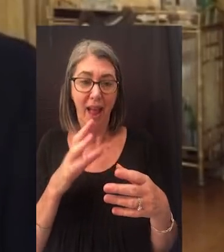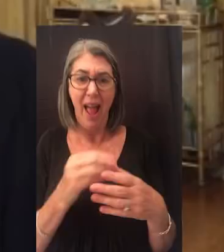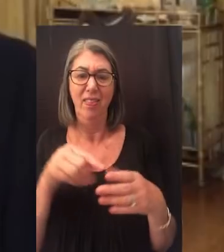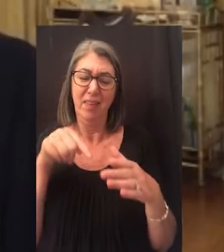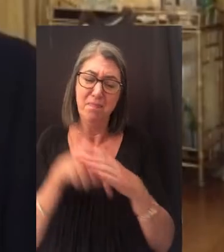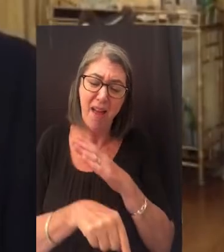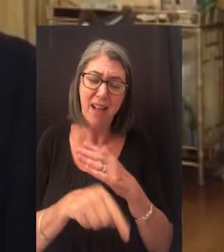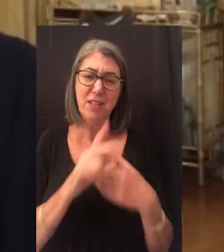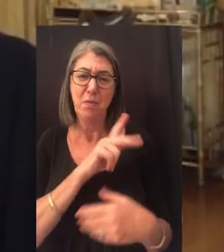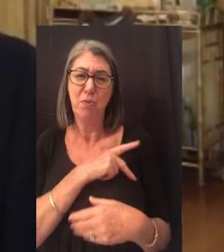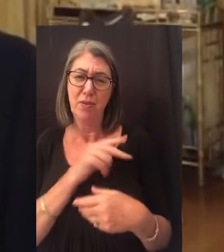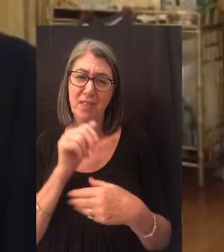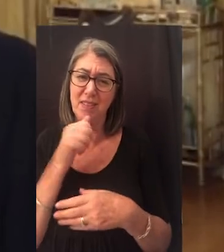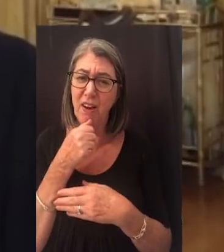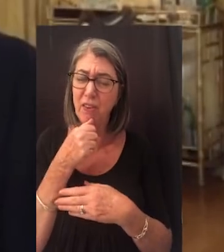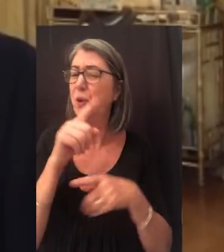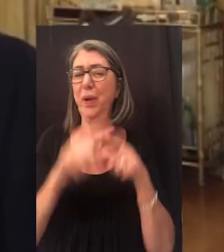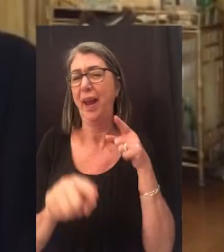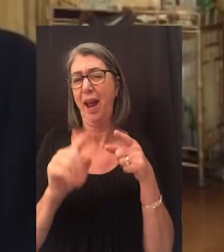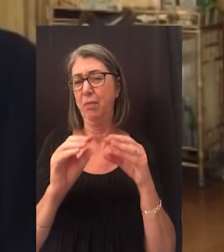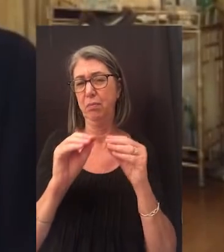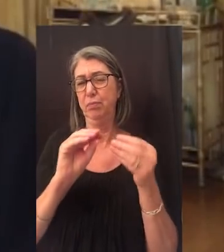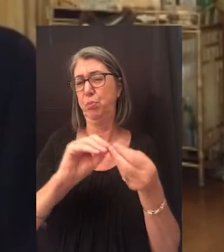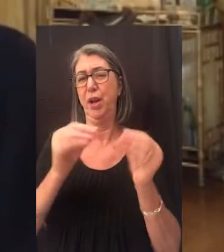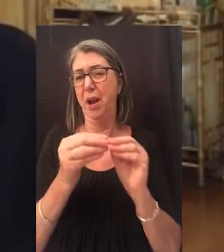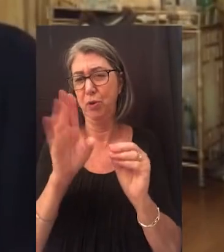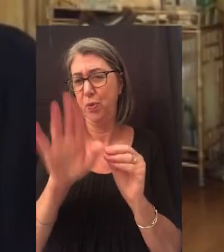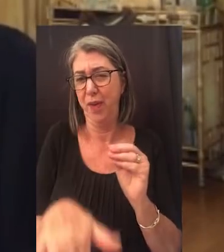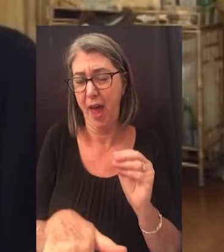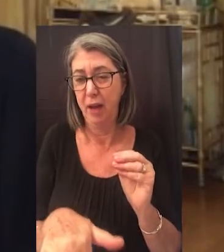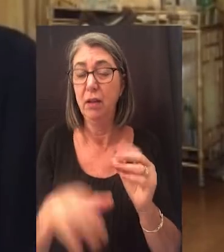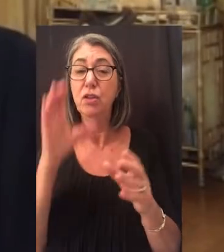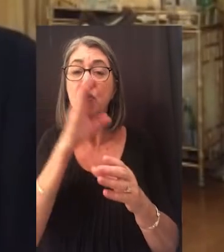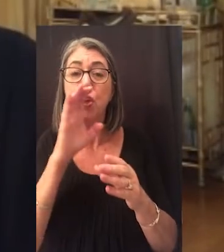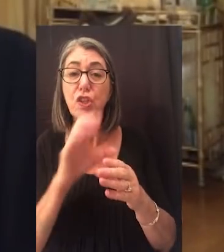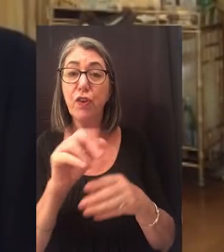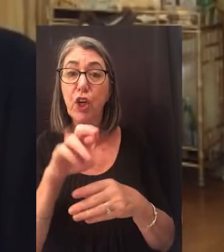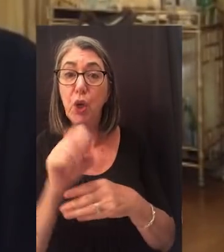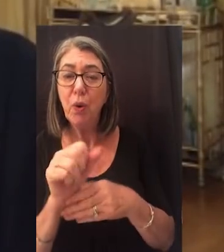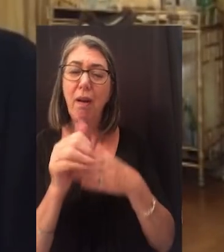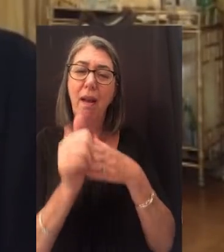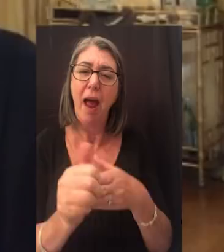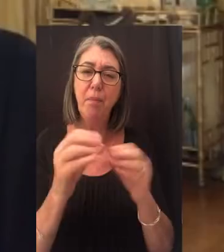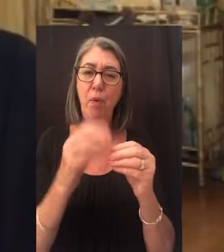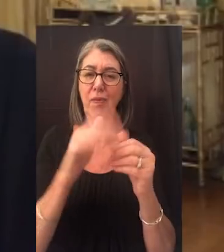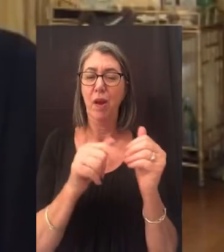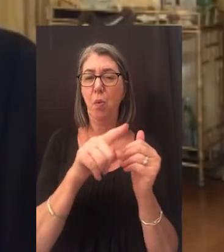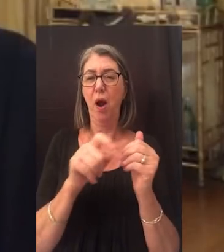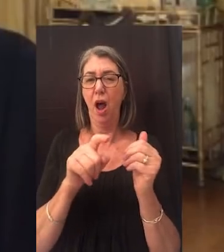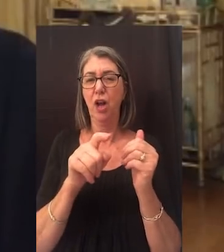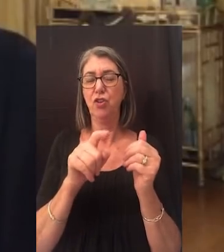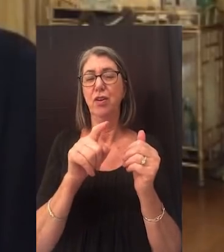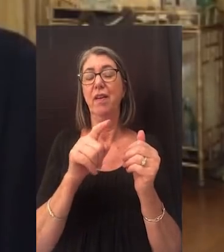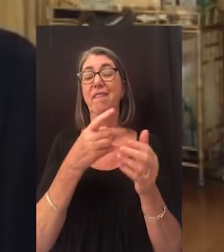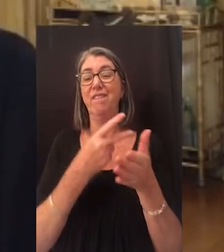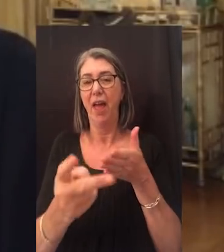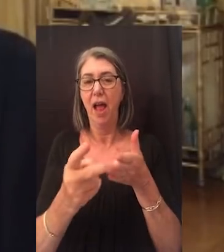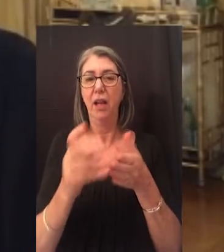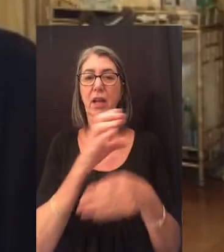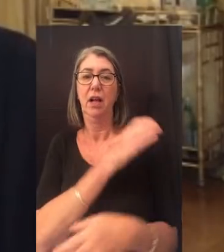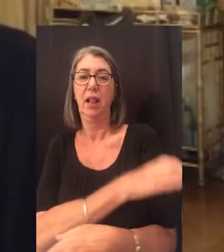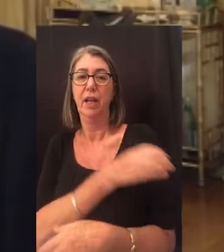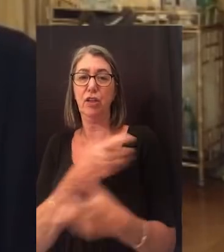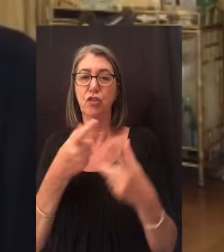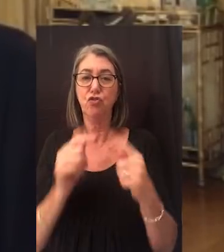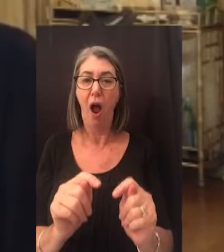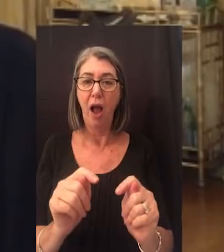create is unquantifiable. The search for cures has led to more than 100 failed clinical trials,